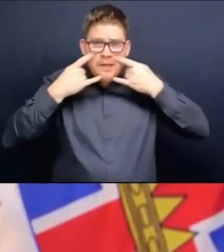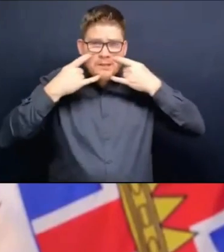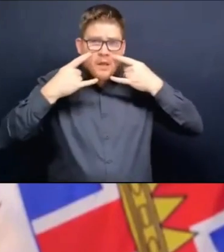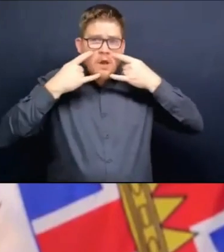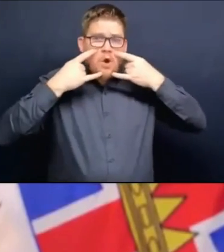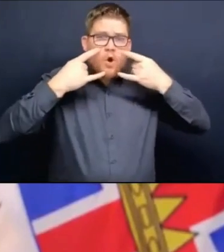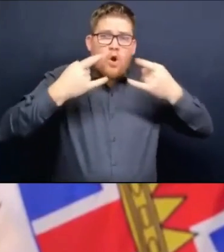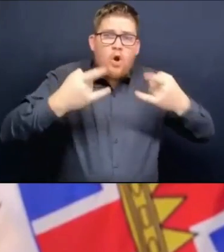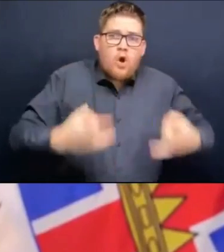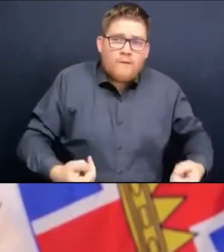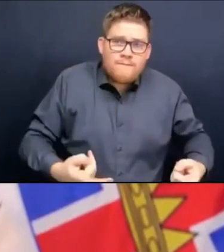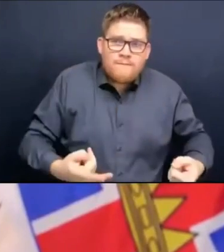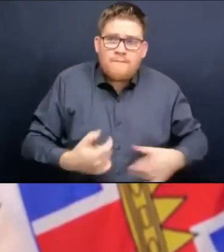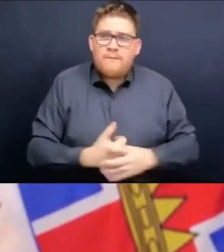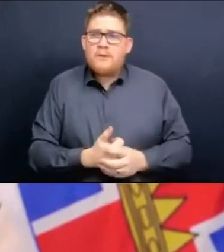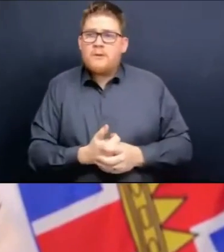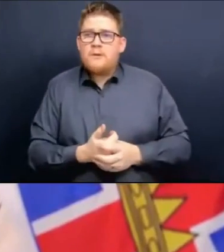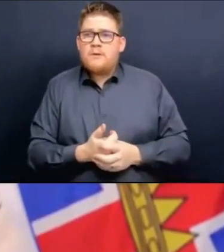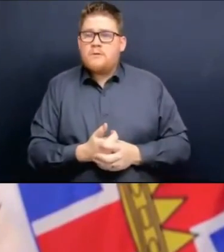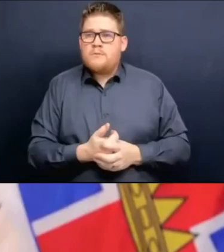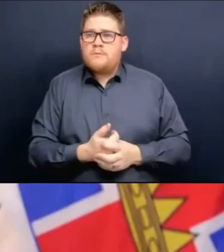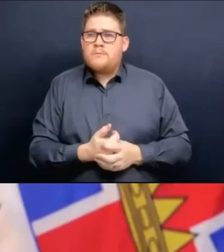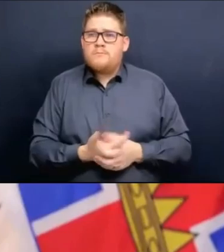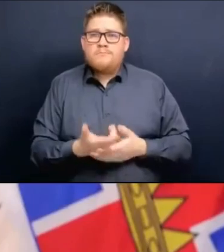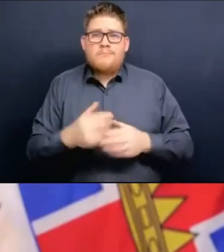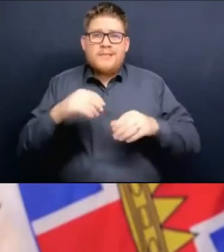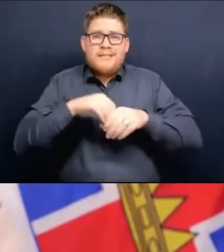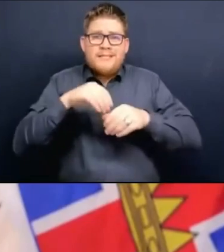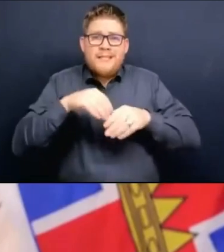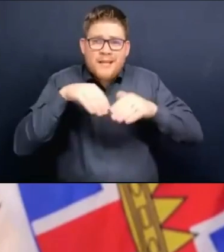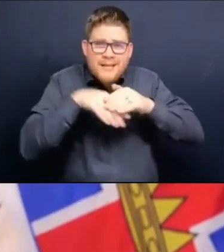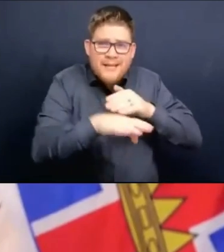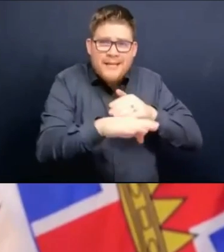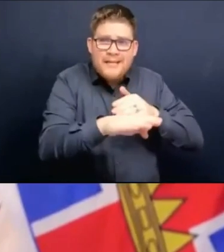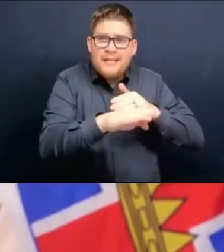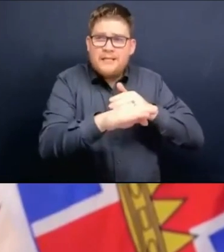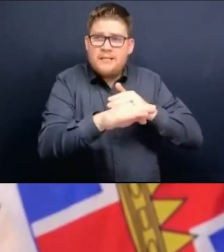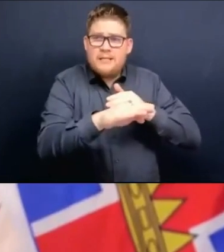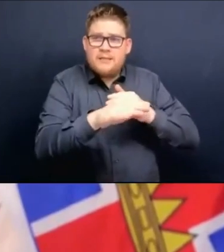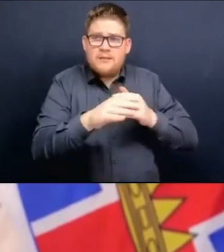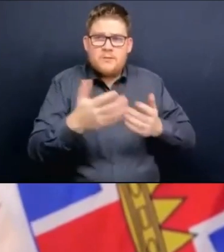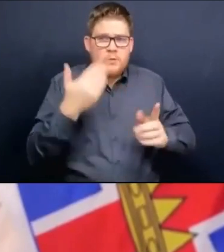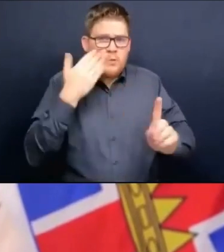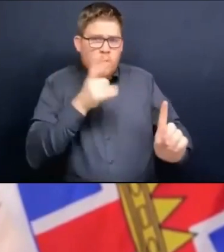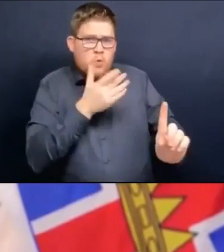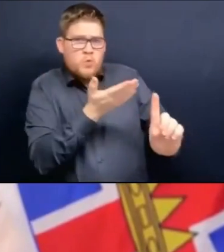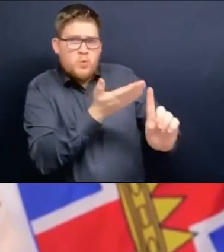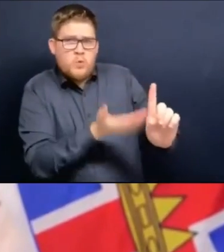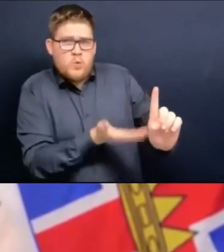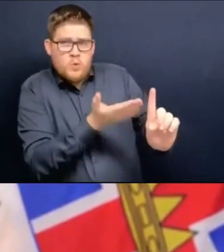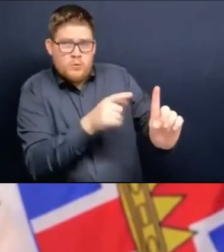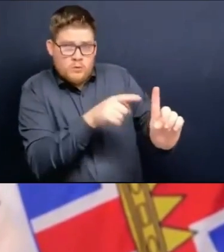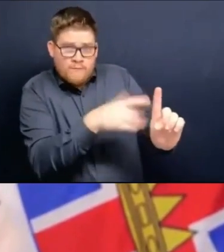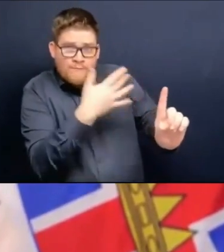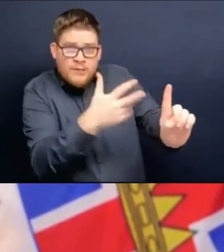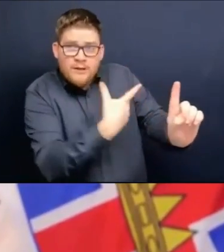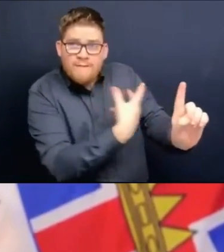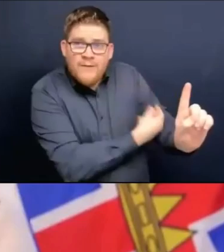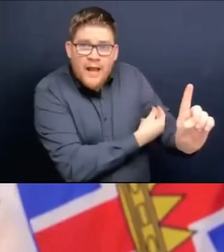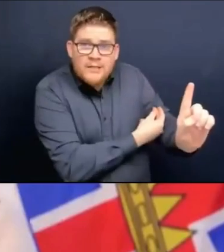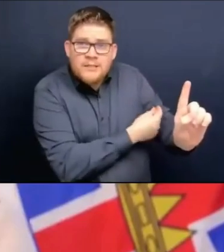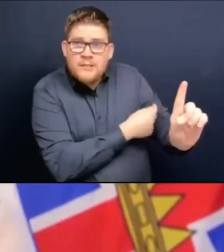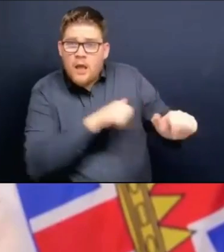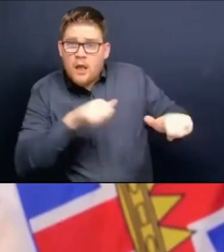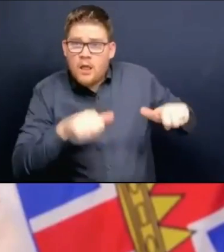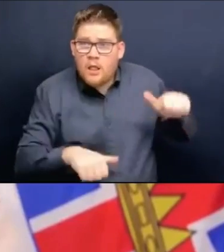when you're in settings that are indoors with people that you don't know and you don't know their vaccine status. So those are